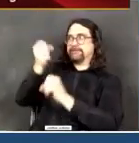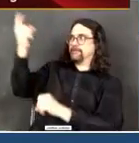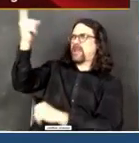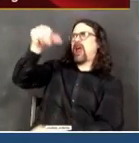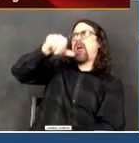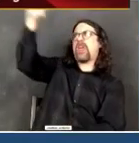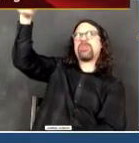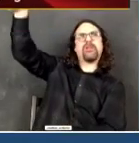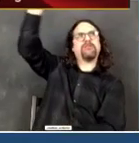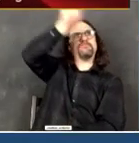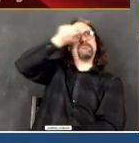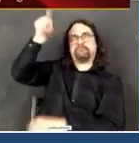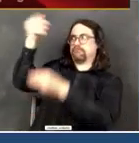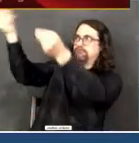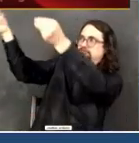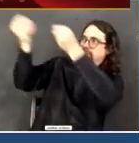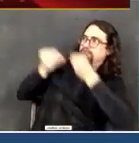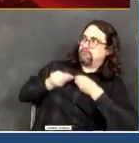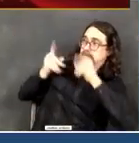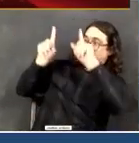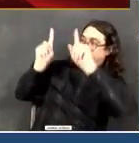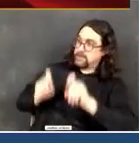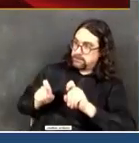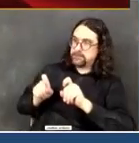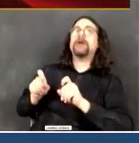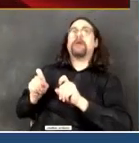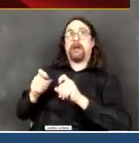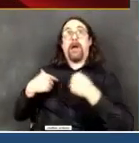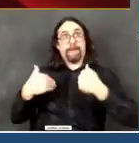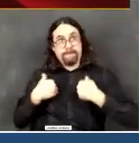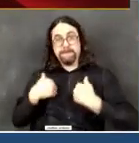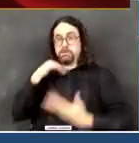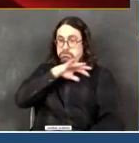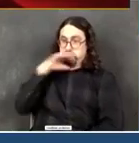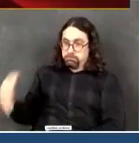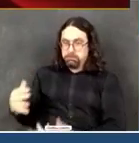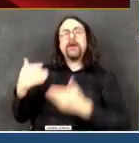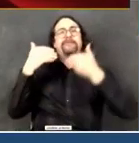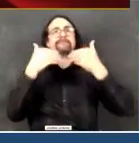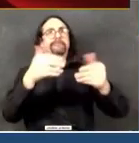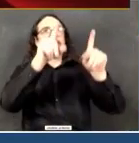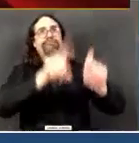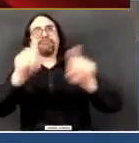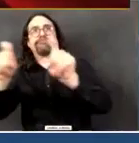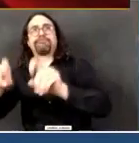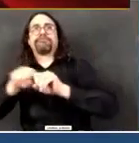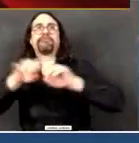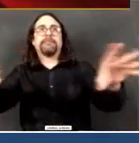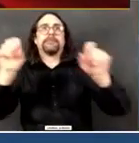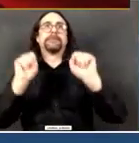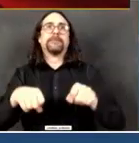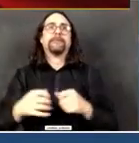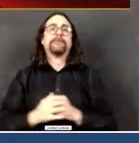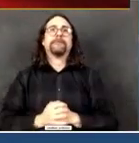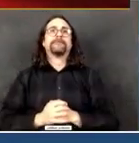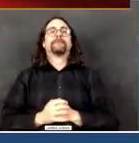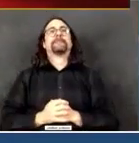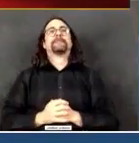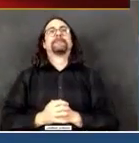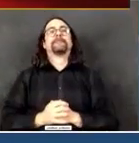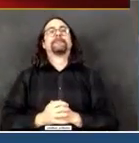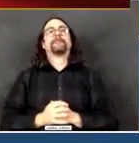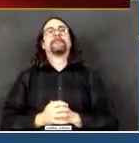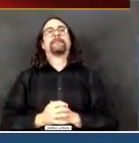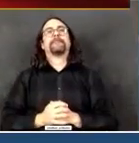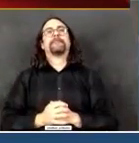must come in for us to do phase two the way we intend. But here's why phase two is so important, and this will be